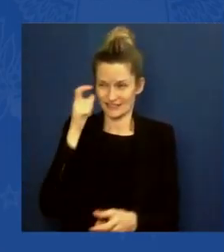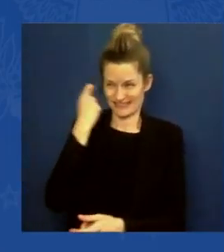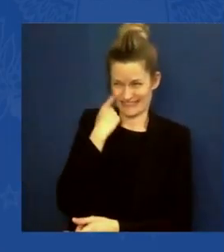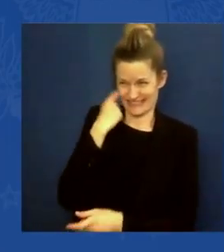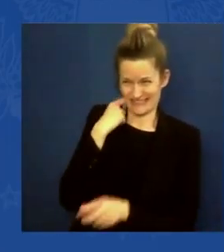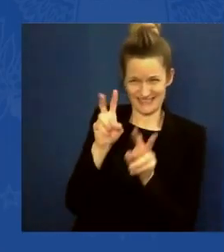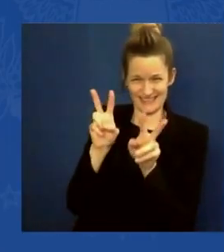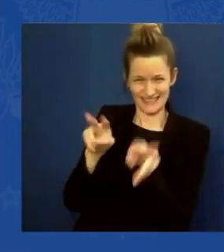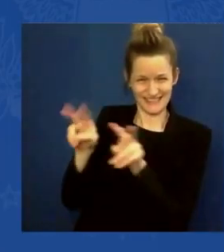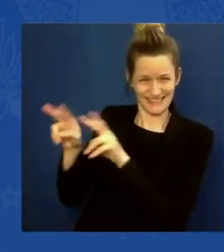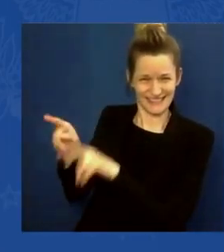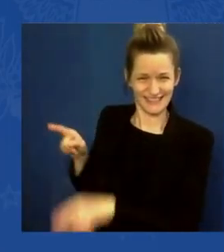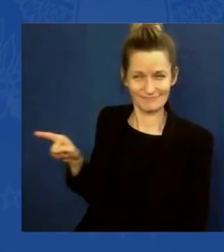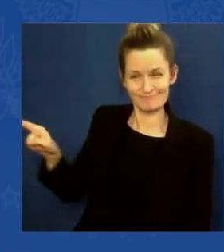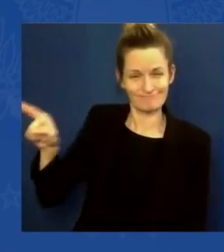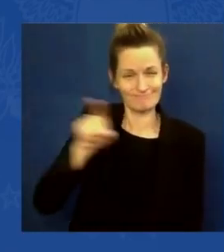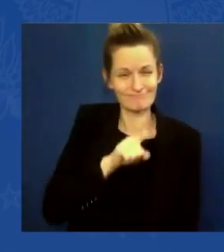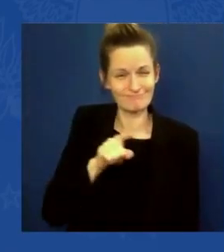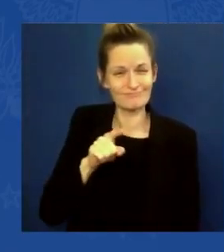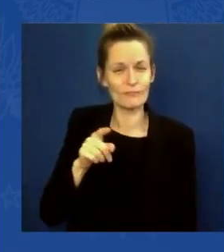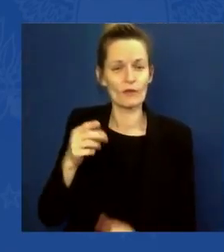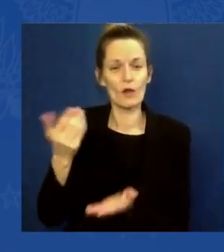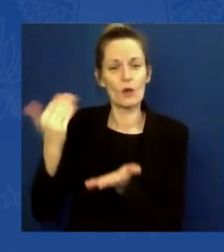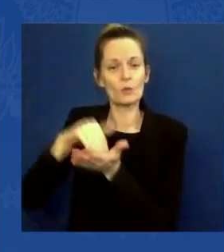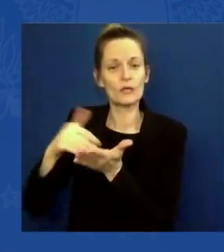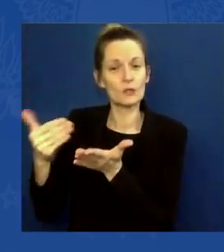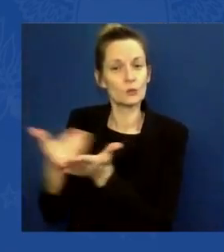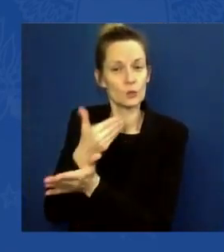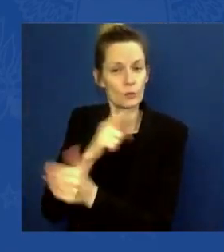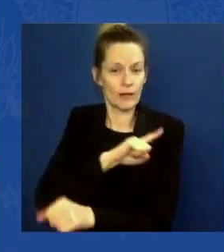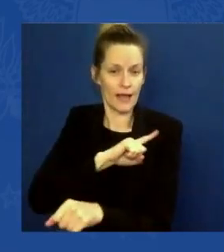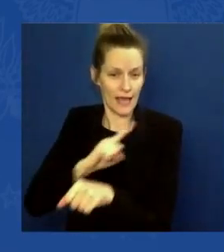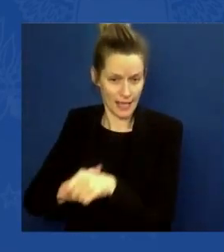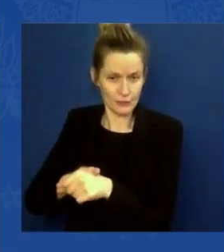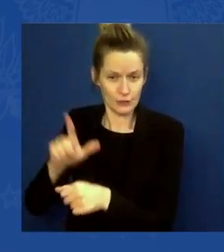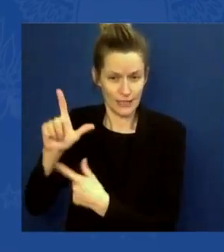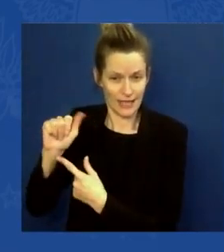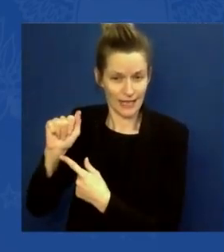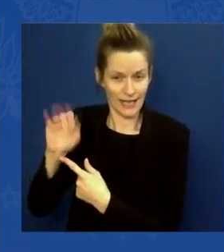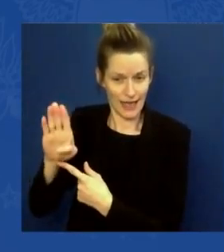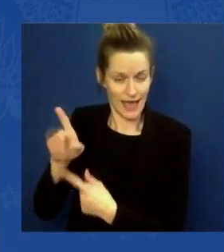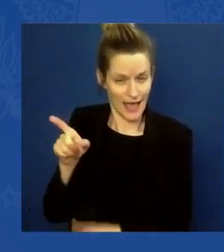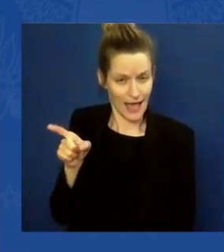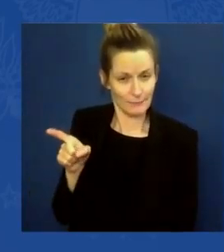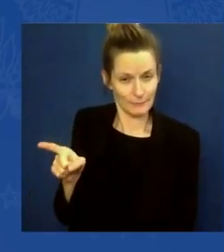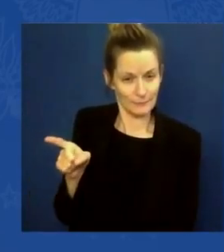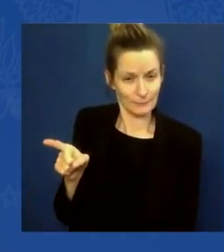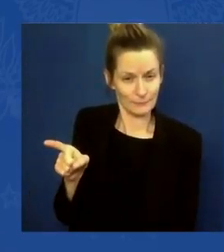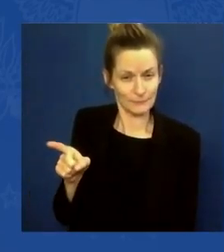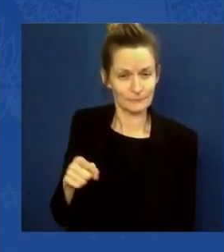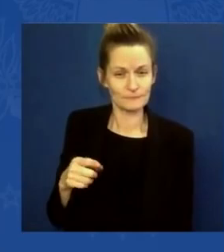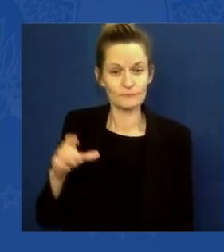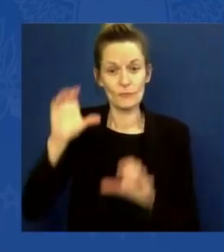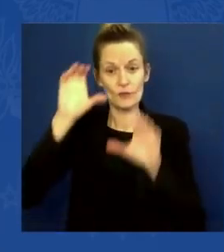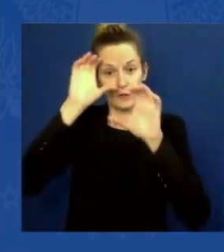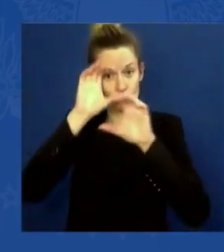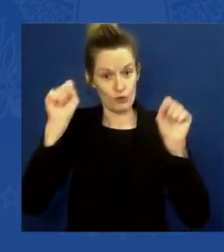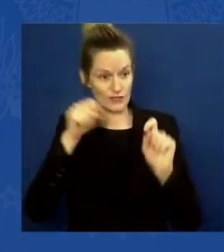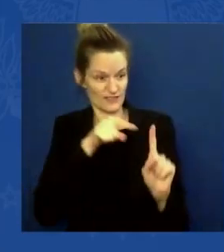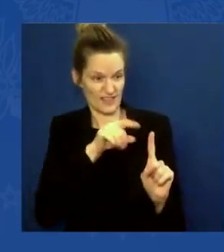2011. It was just started under President Carter and expanded under President Bush, H.W. Bush.